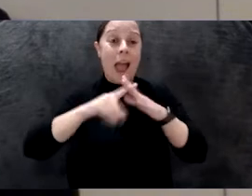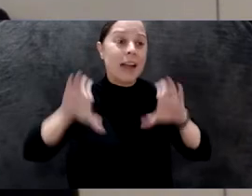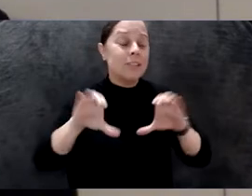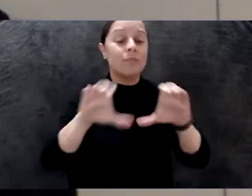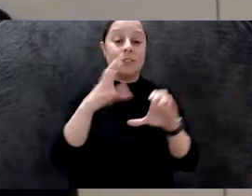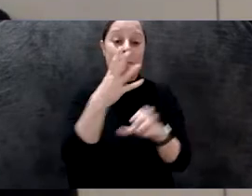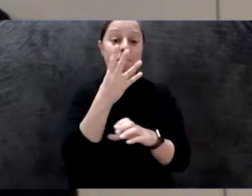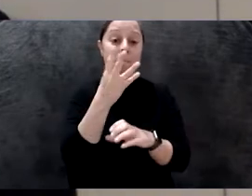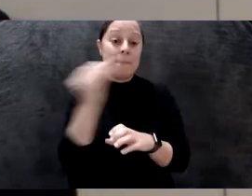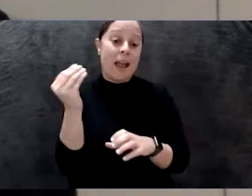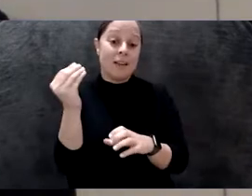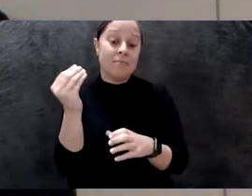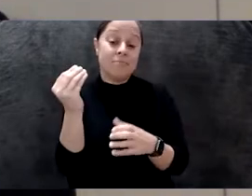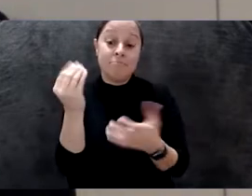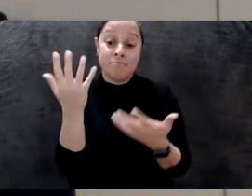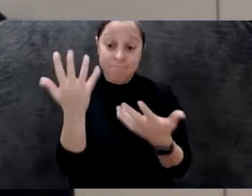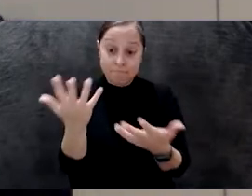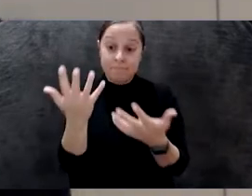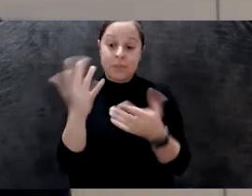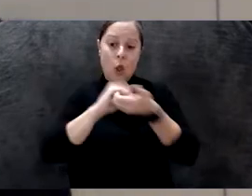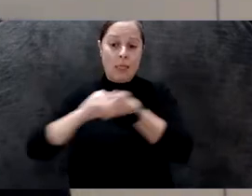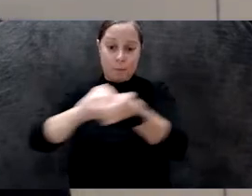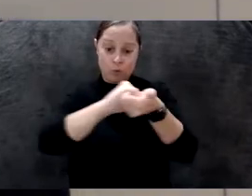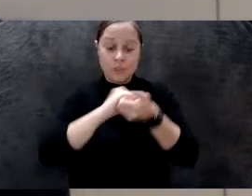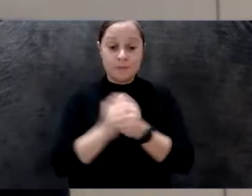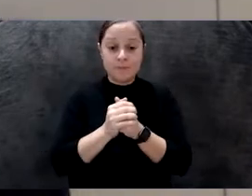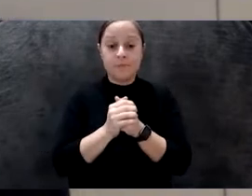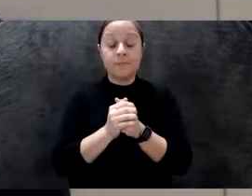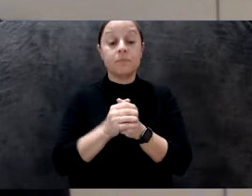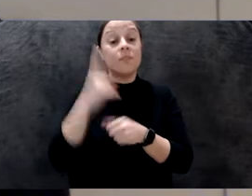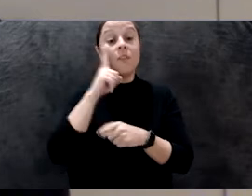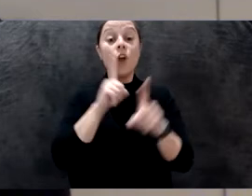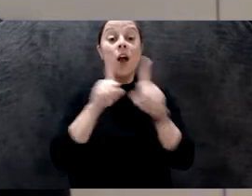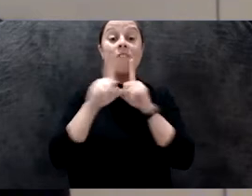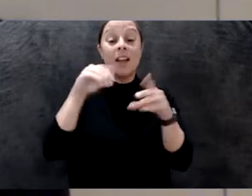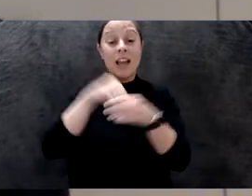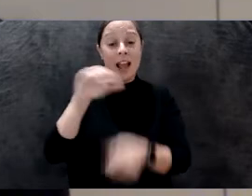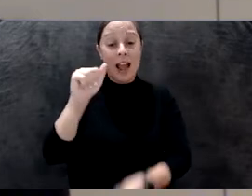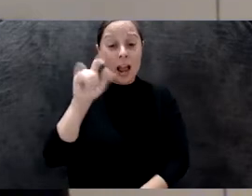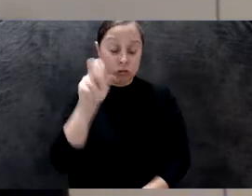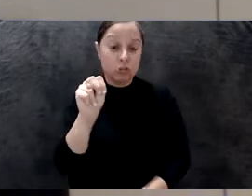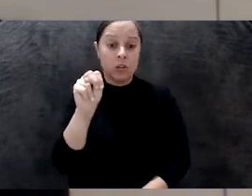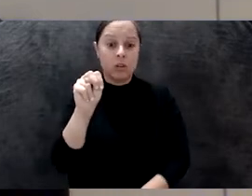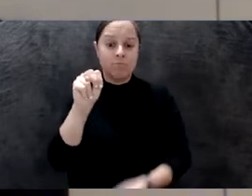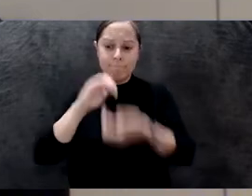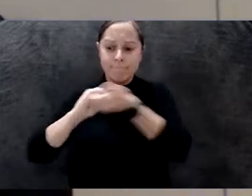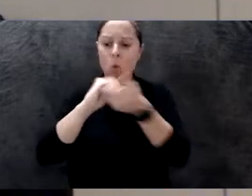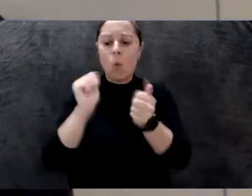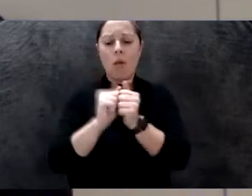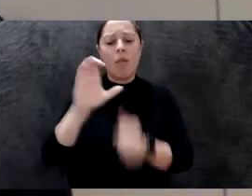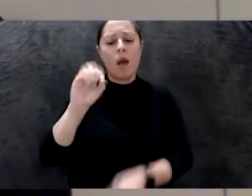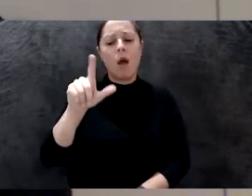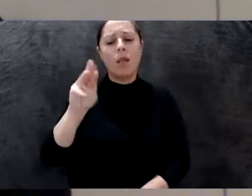In putting together this series, Matters for Conversation and Action, in close collaboration with Columbia Climate School